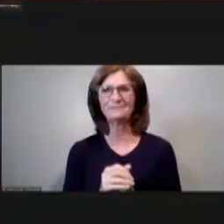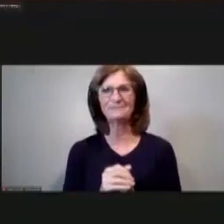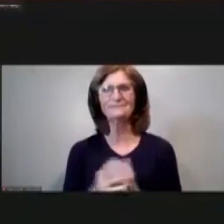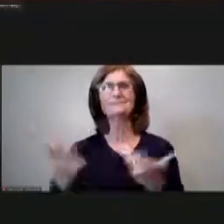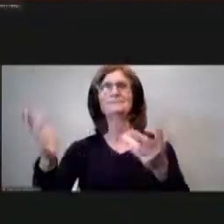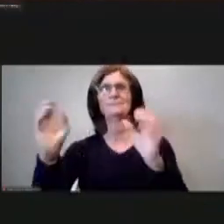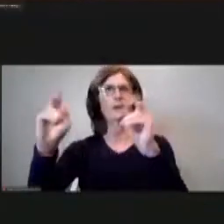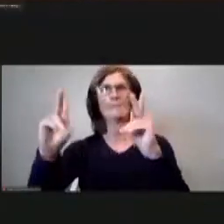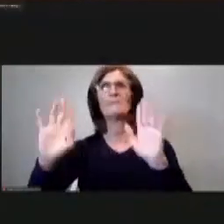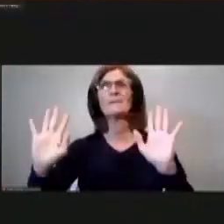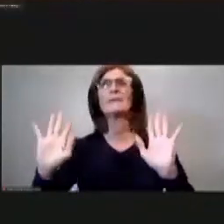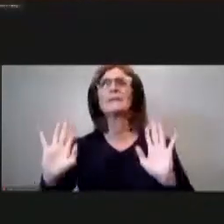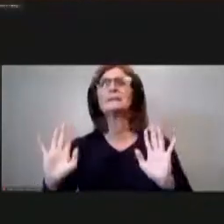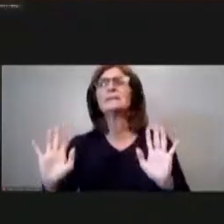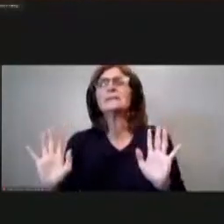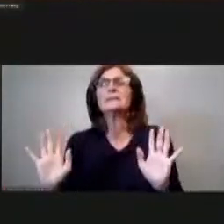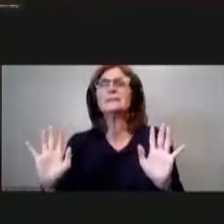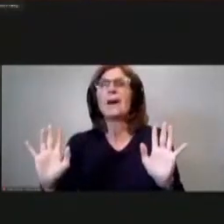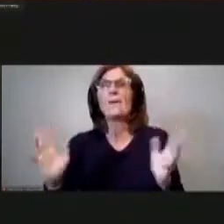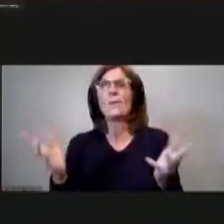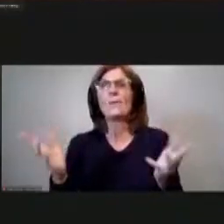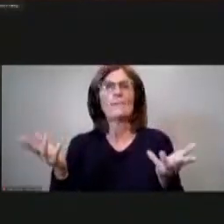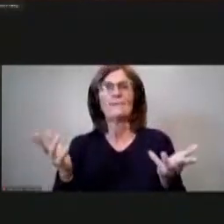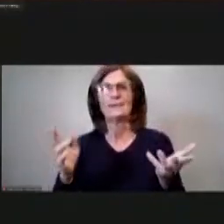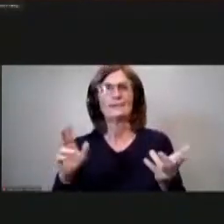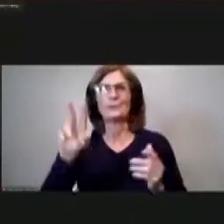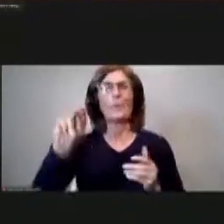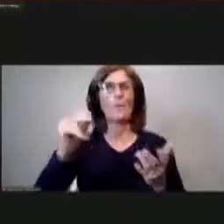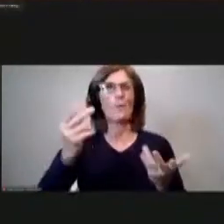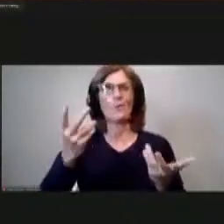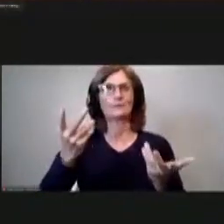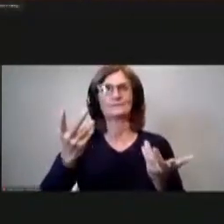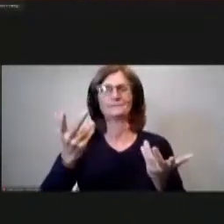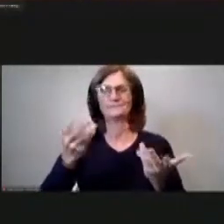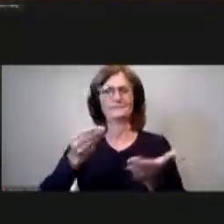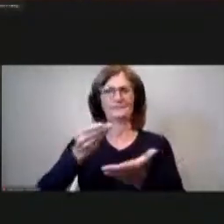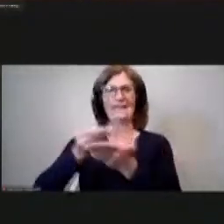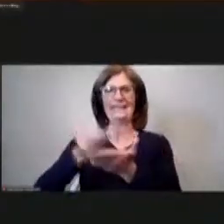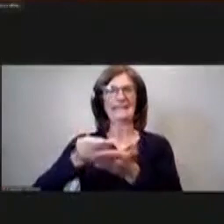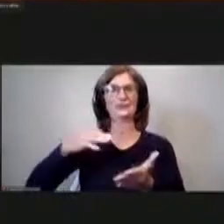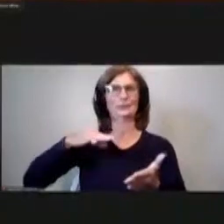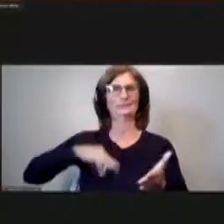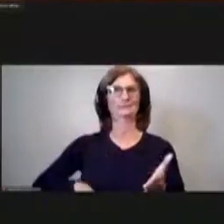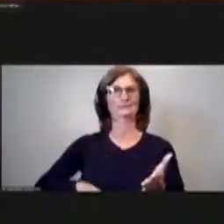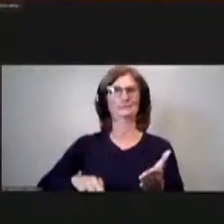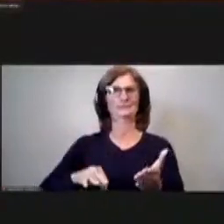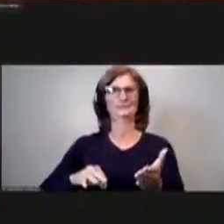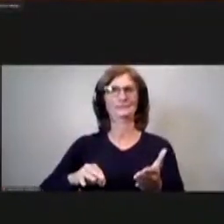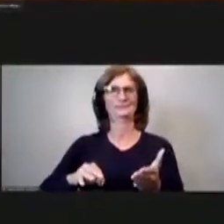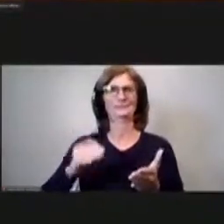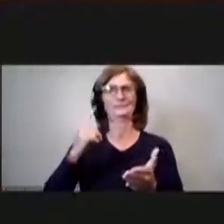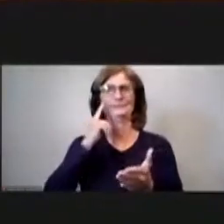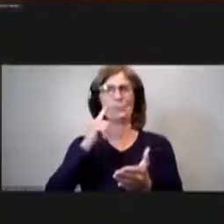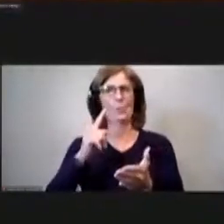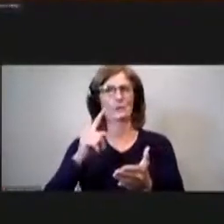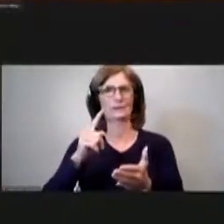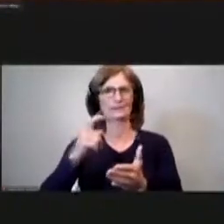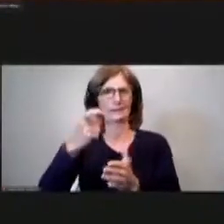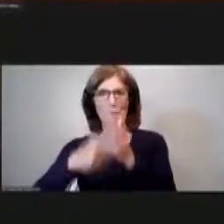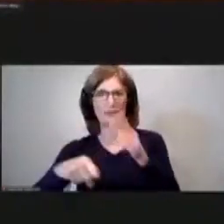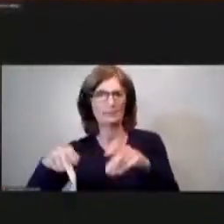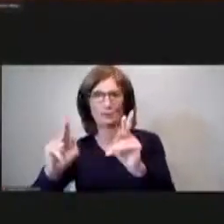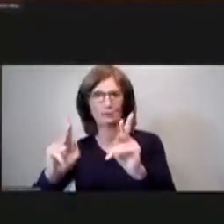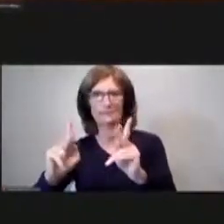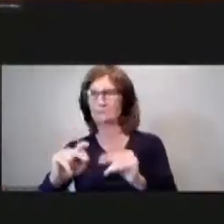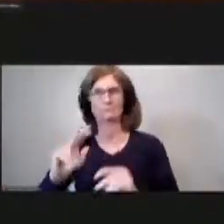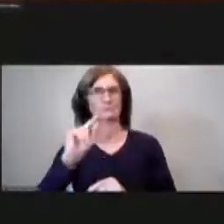that's all so we there is no financial uh you know gain for us from permitting the fields is that correct uh